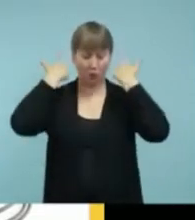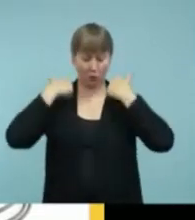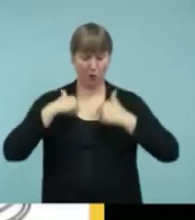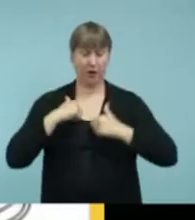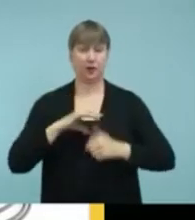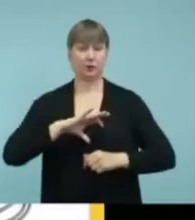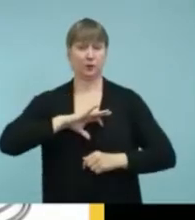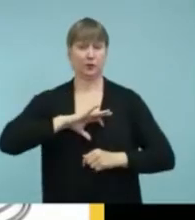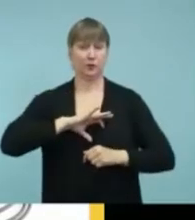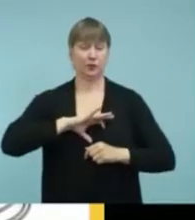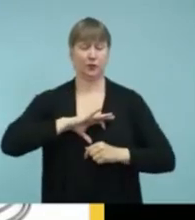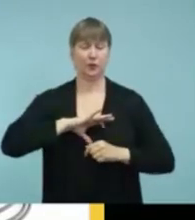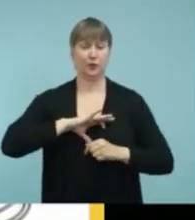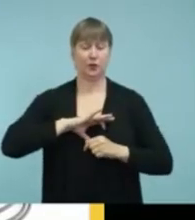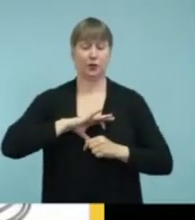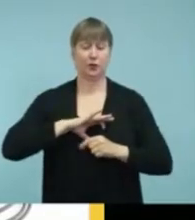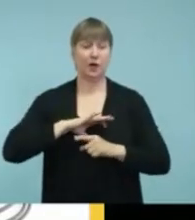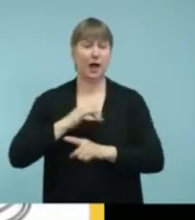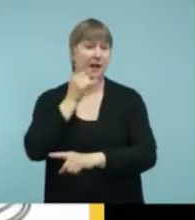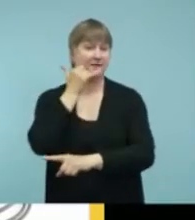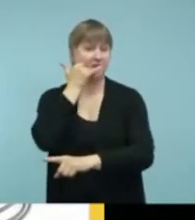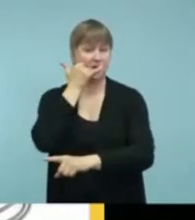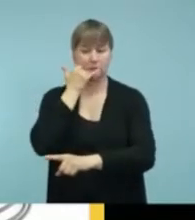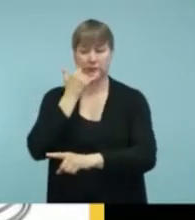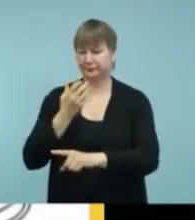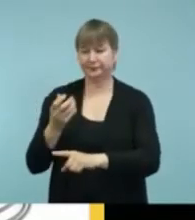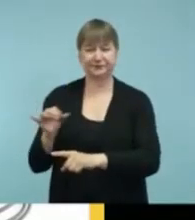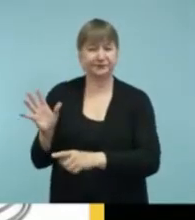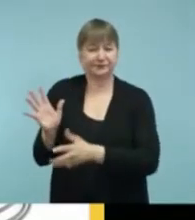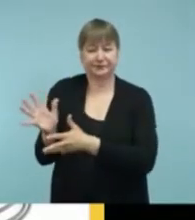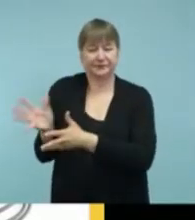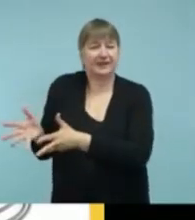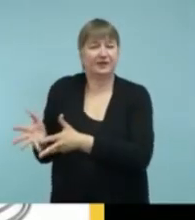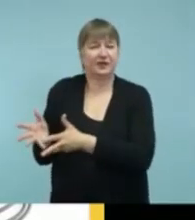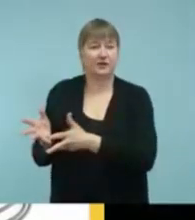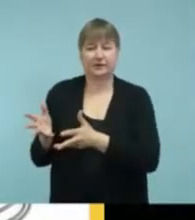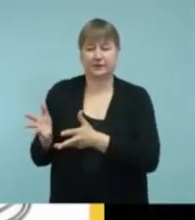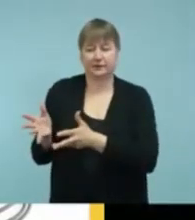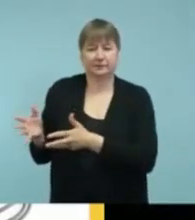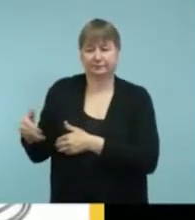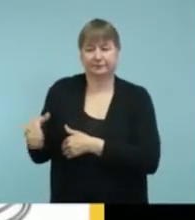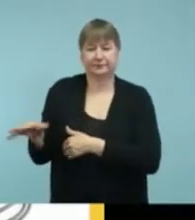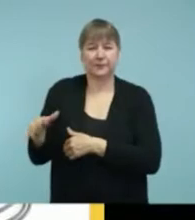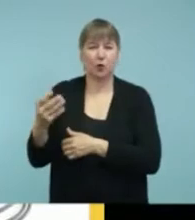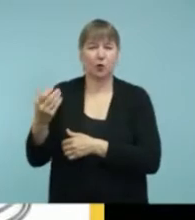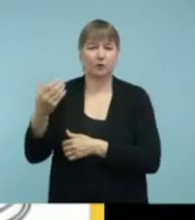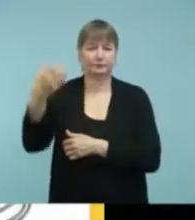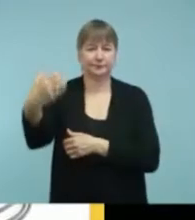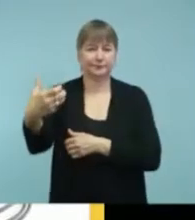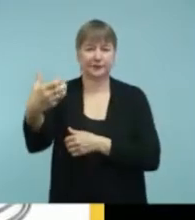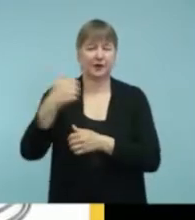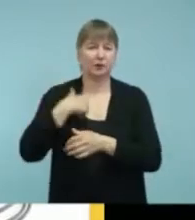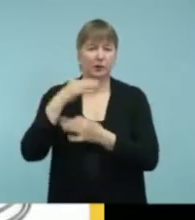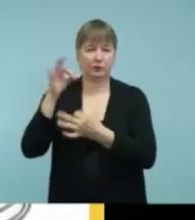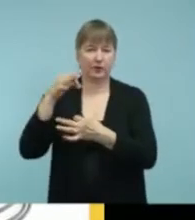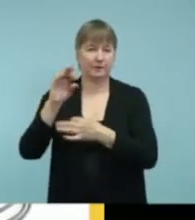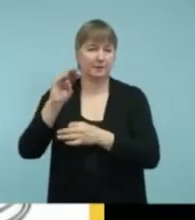around my neck, and I leave my phone, you know, in my purse, or in my mount, where I'm looking at the map, you know,